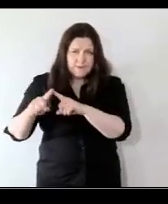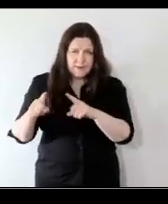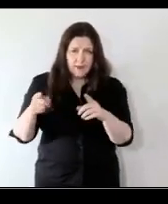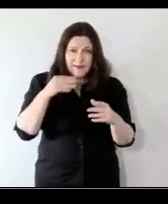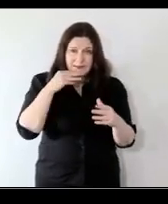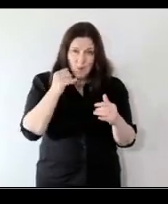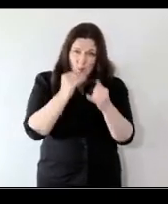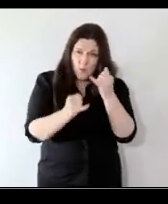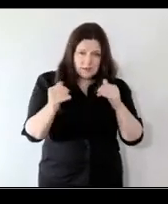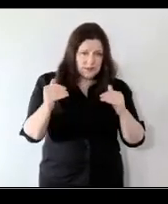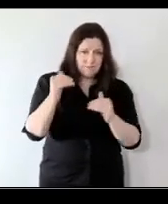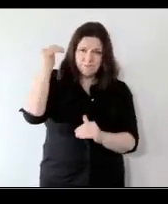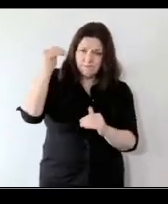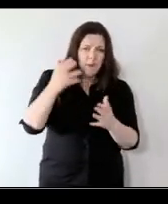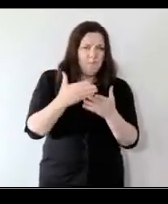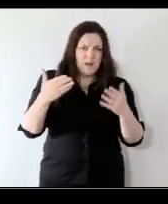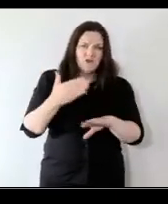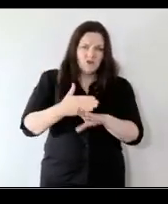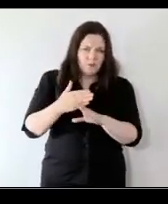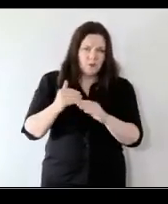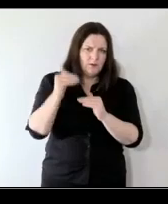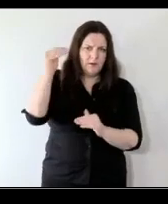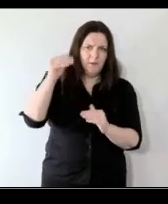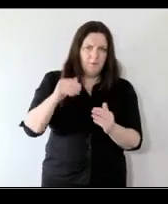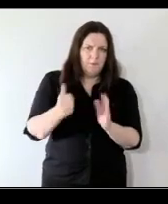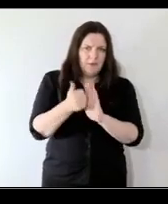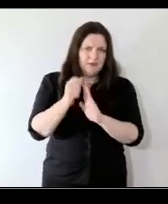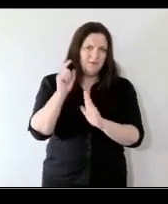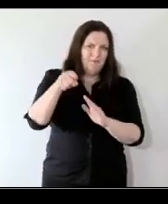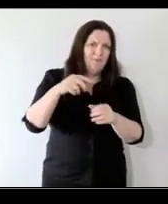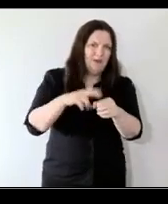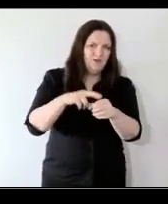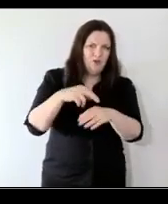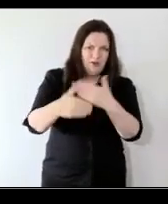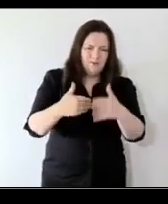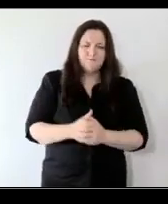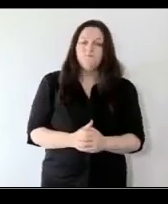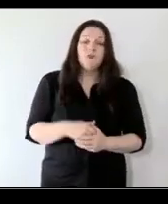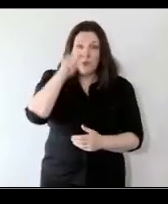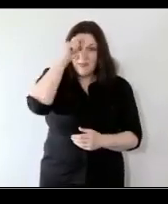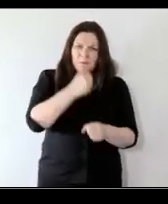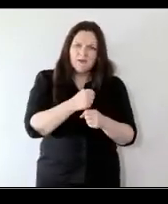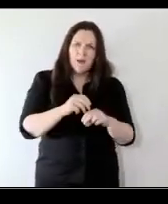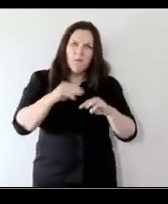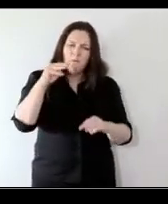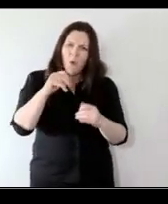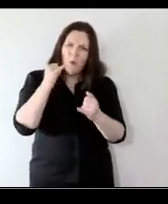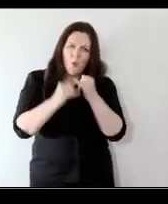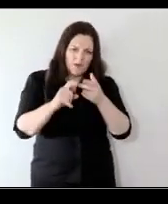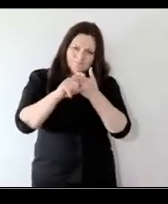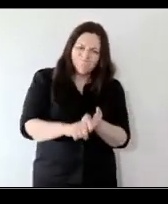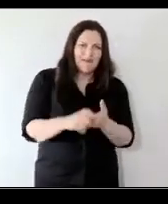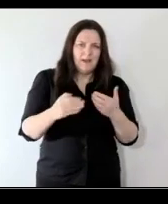to create a fairer future and build back better and when you think there of that further entrenchment and how this has become even